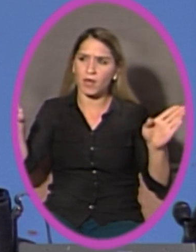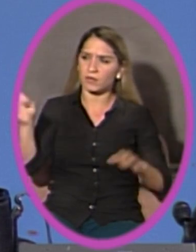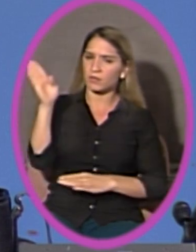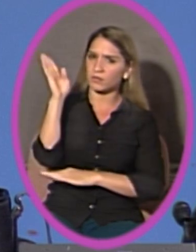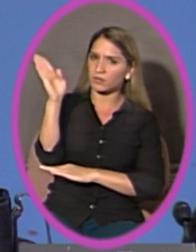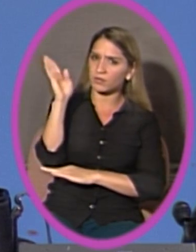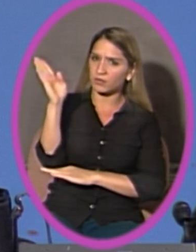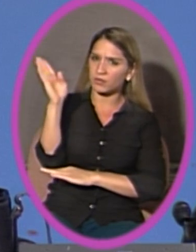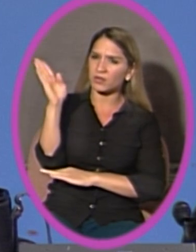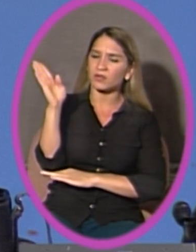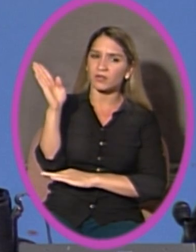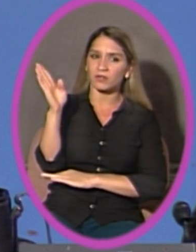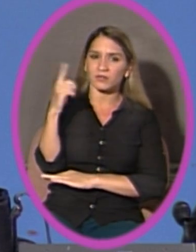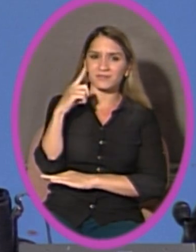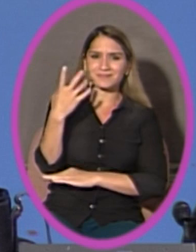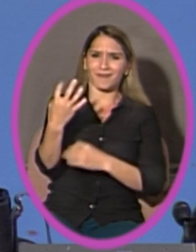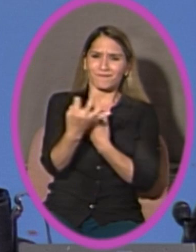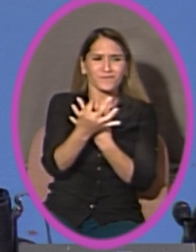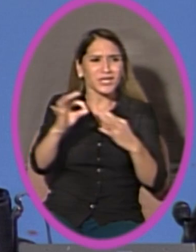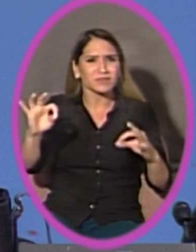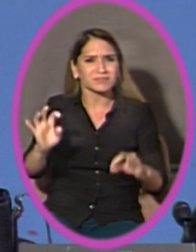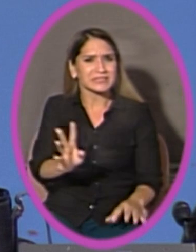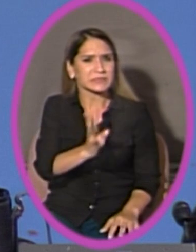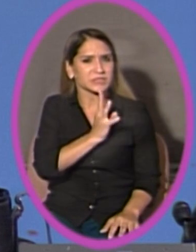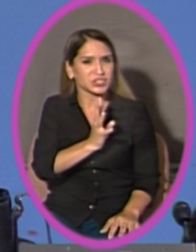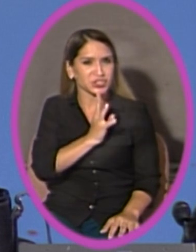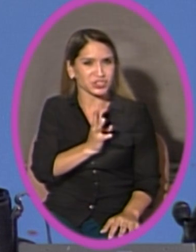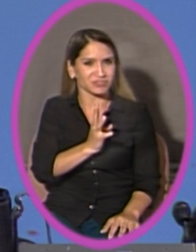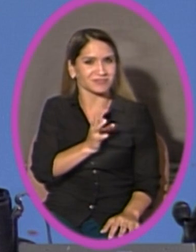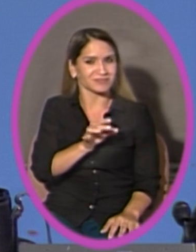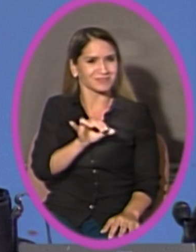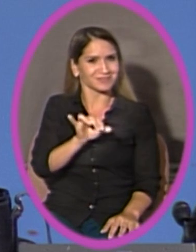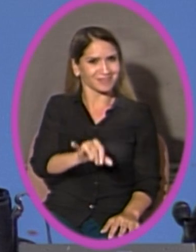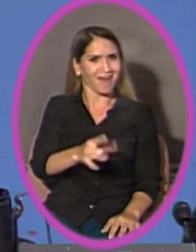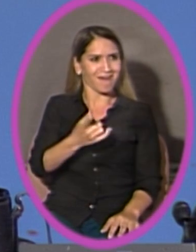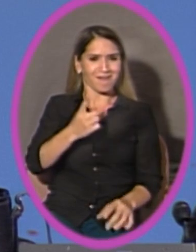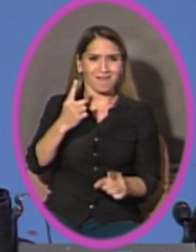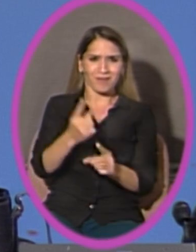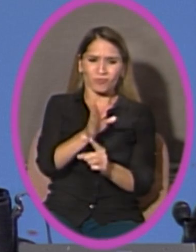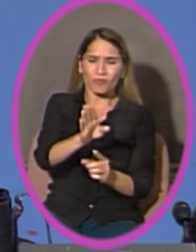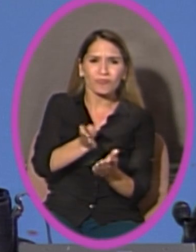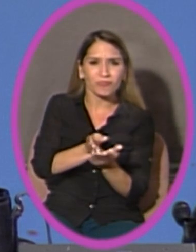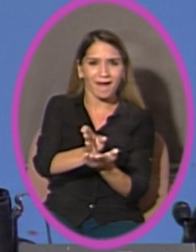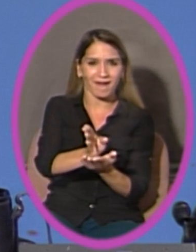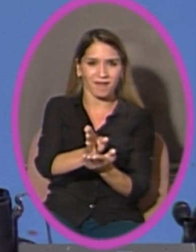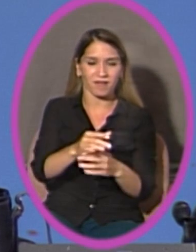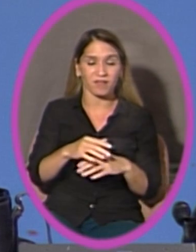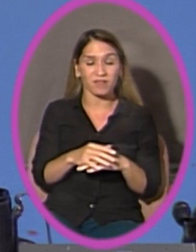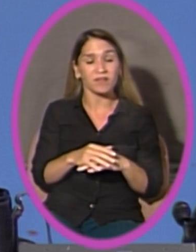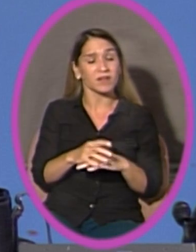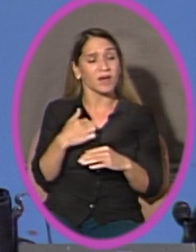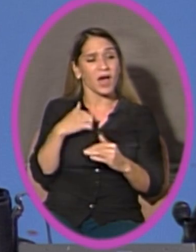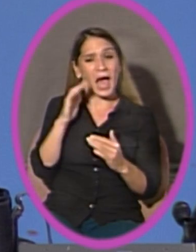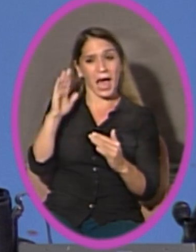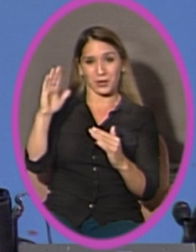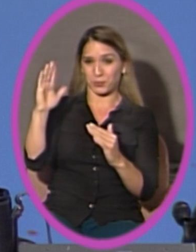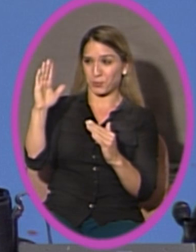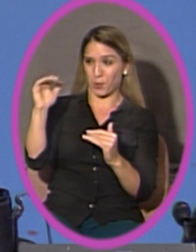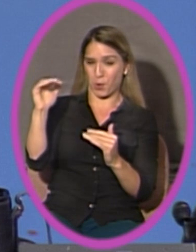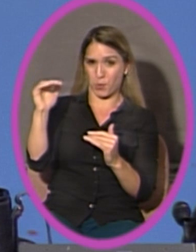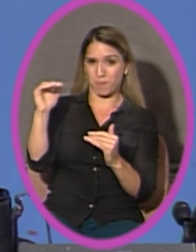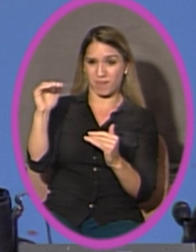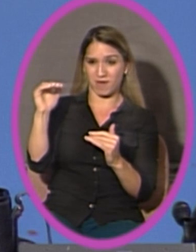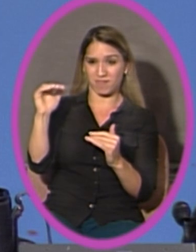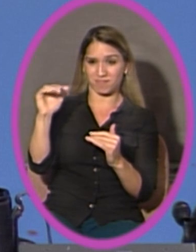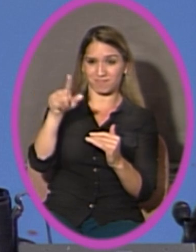freedom of speech is an absolute right. So I hope that he does come back and